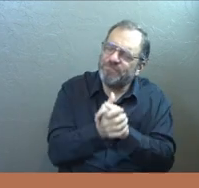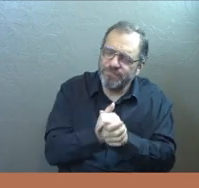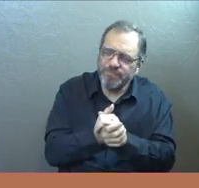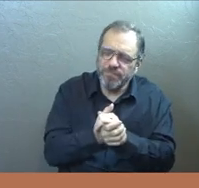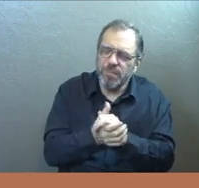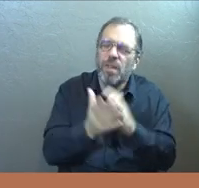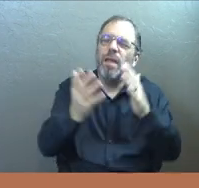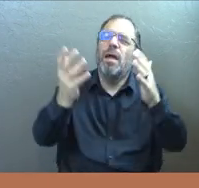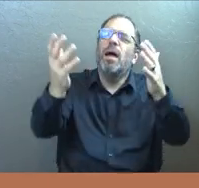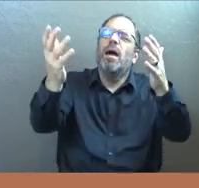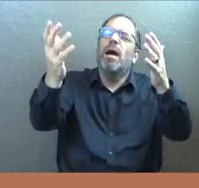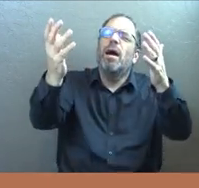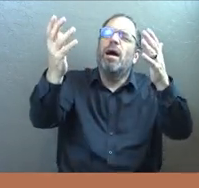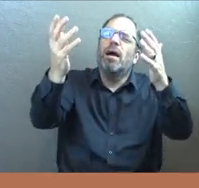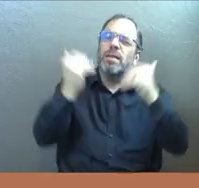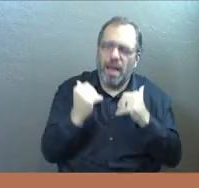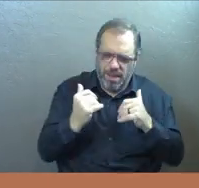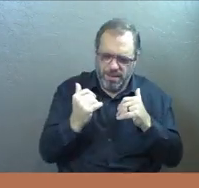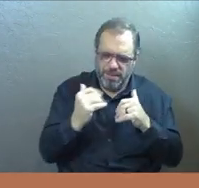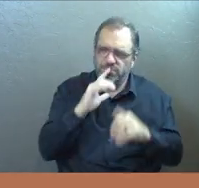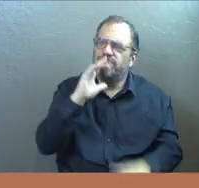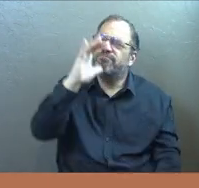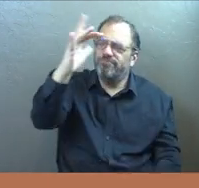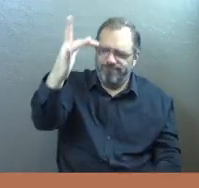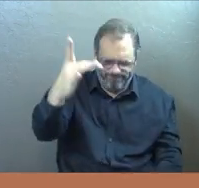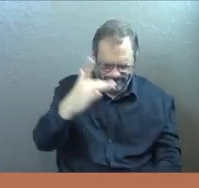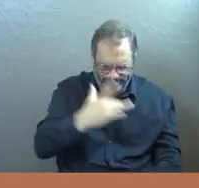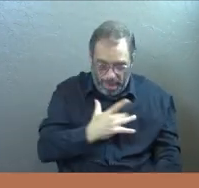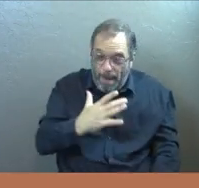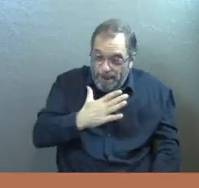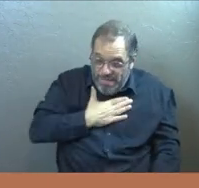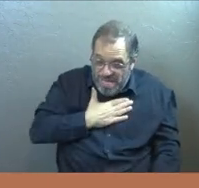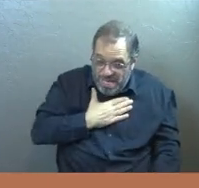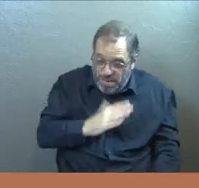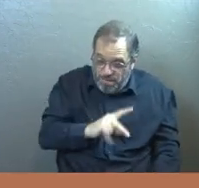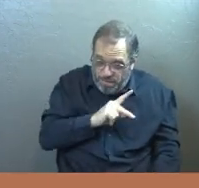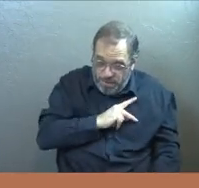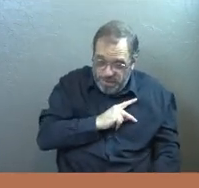So God, come and speak to our individual needs.